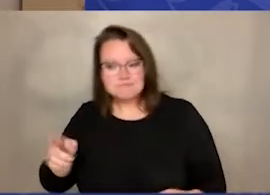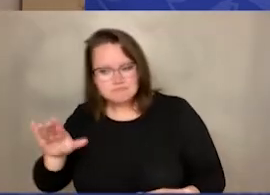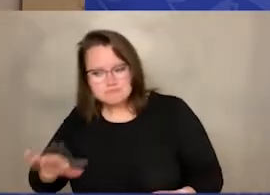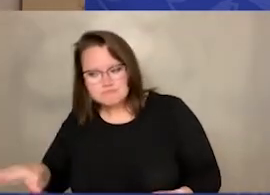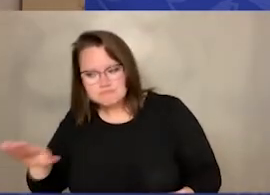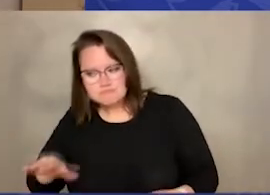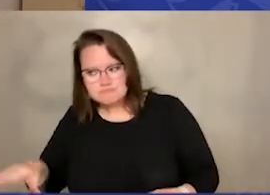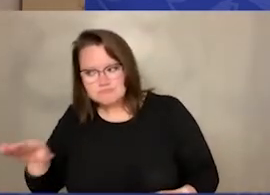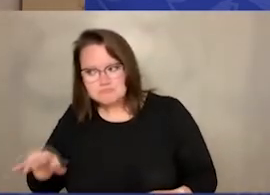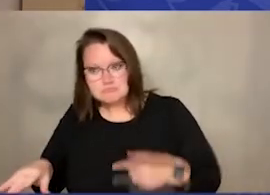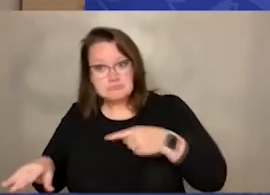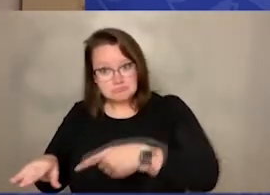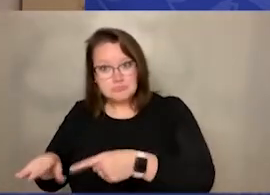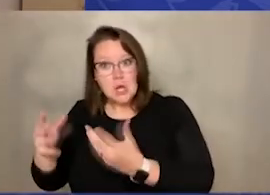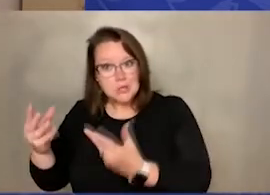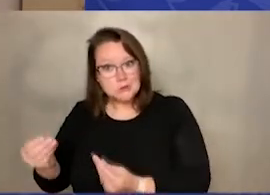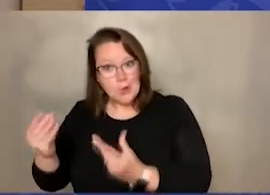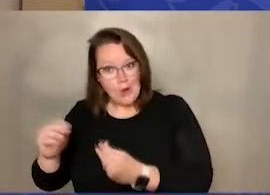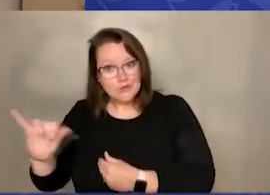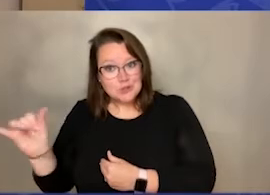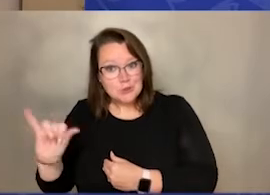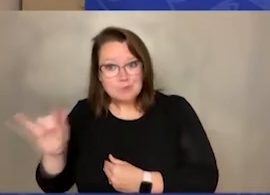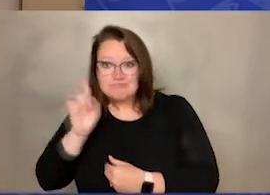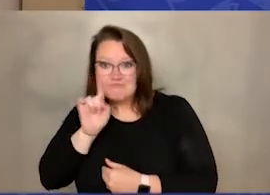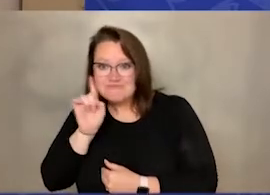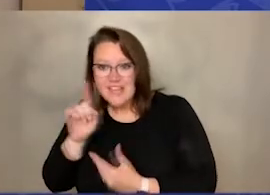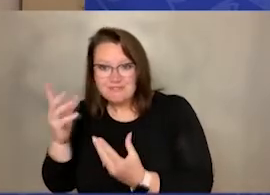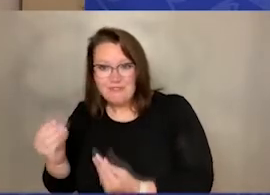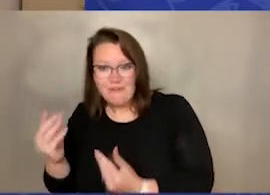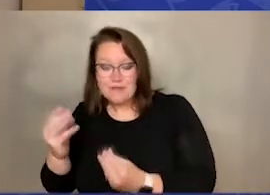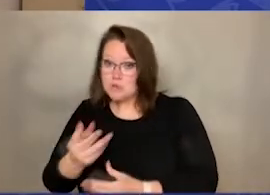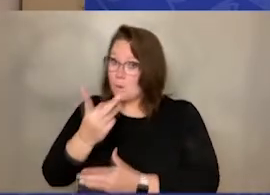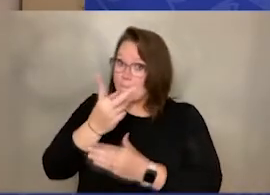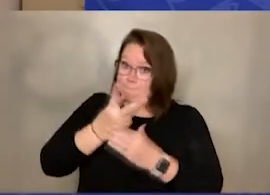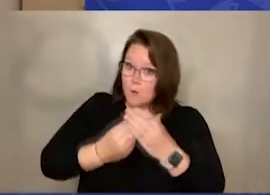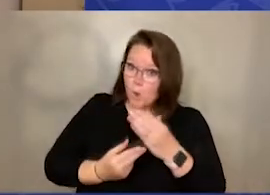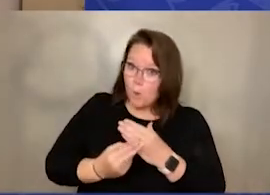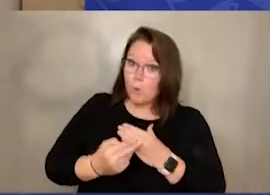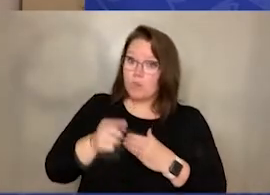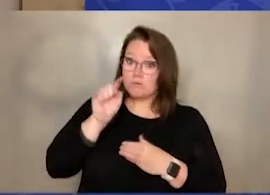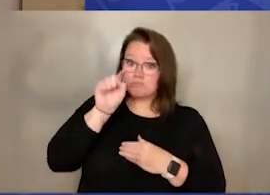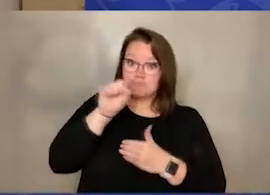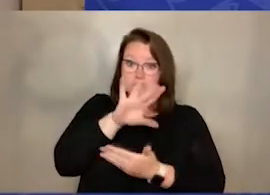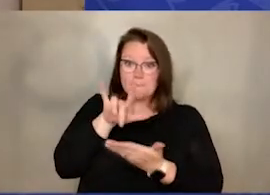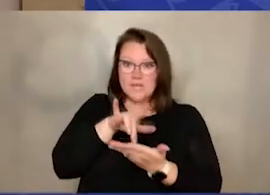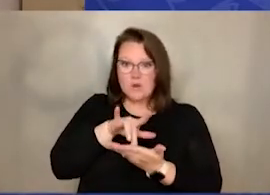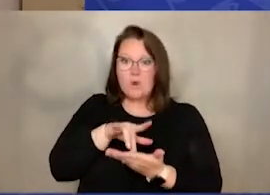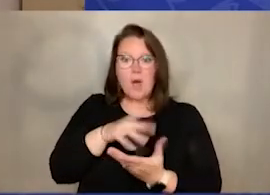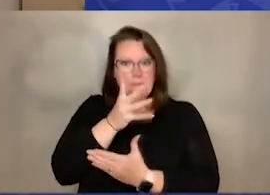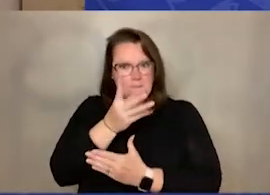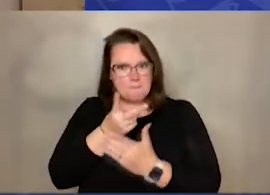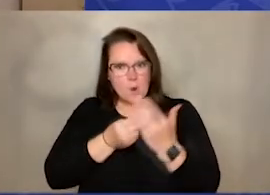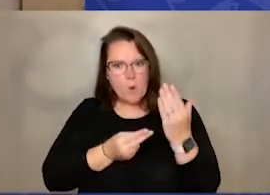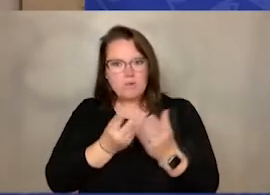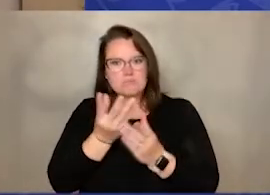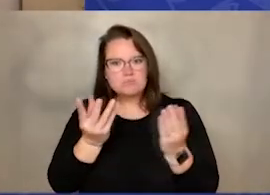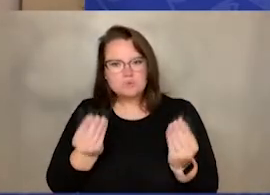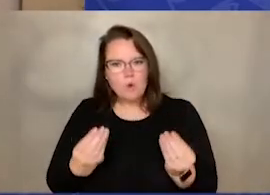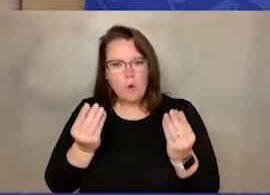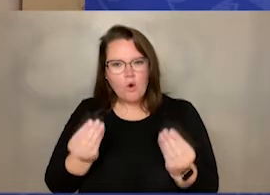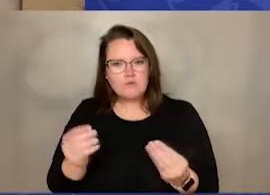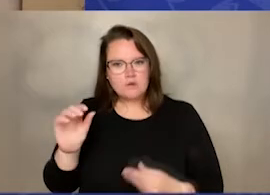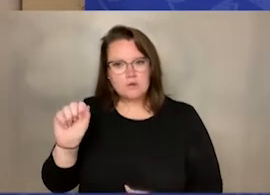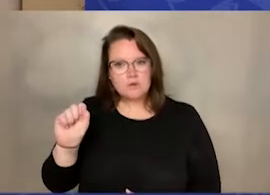pig is soft. So both guinea pigs are soft. So we're going to put that in the